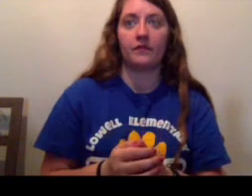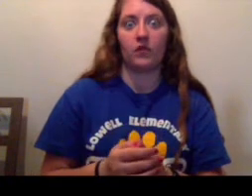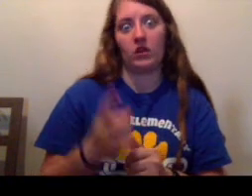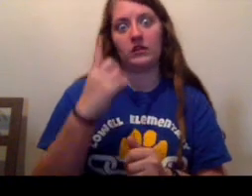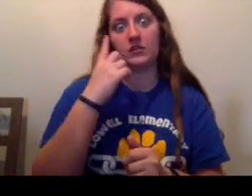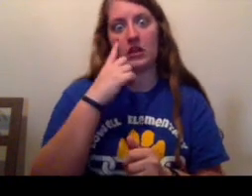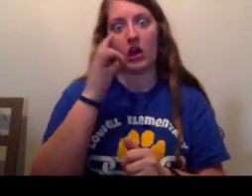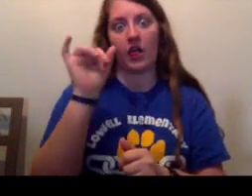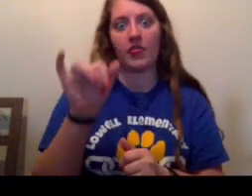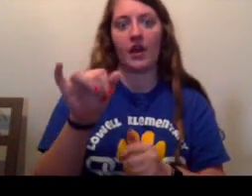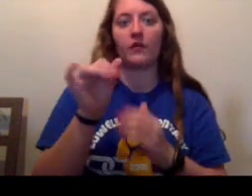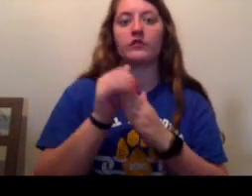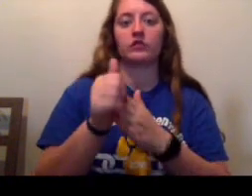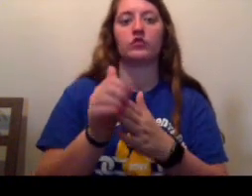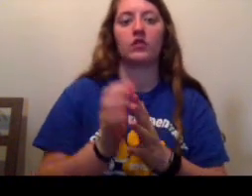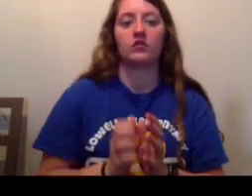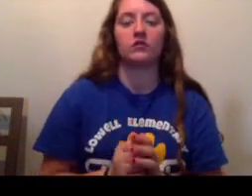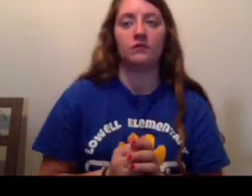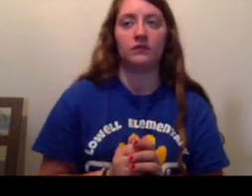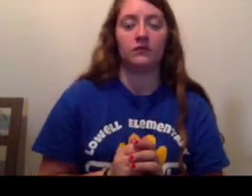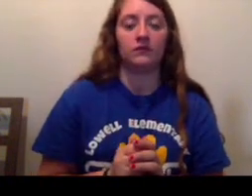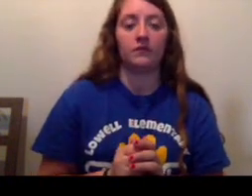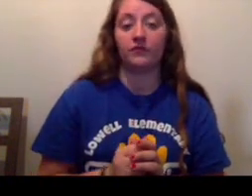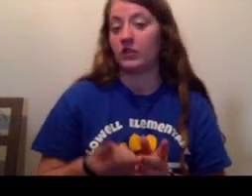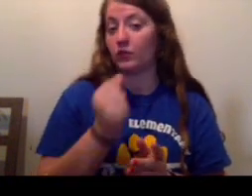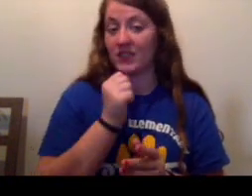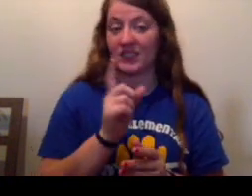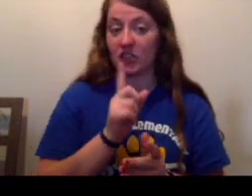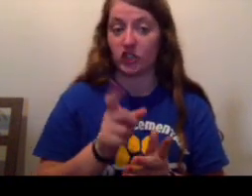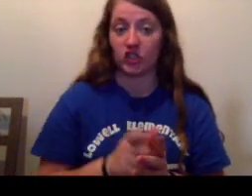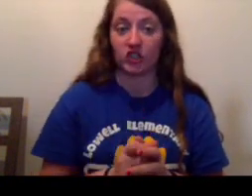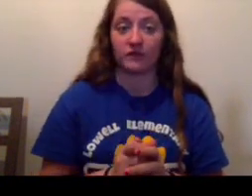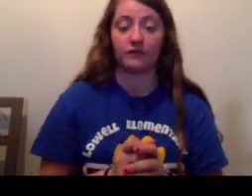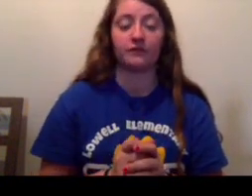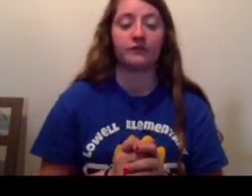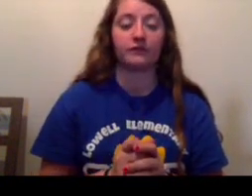the direction of Camp Green Lake. He wasn't entirely sure.